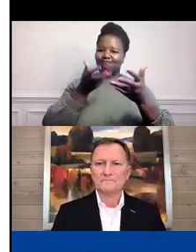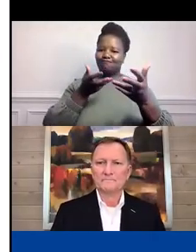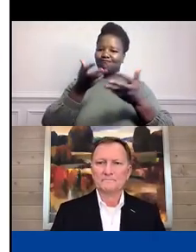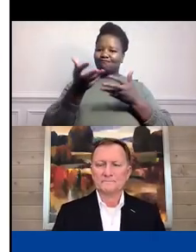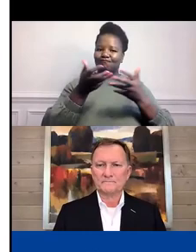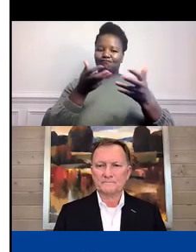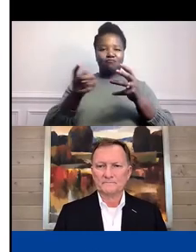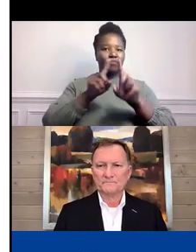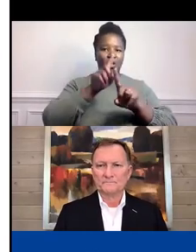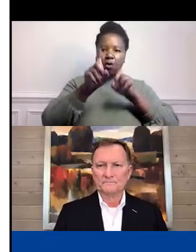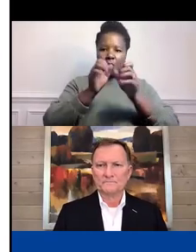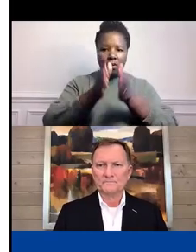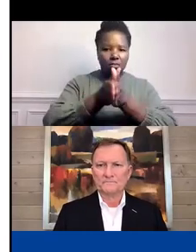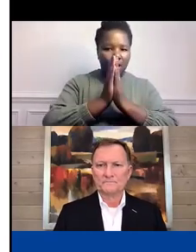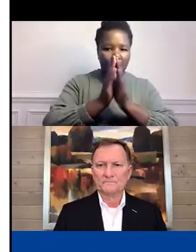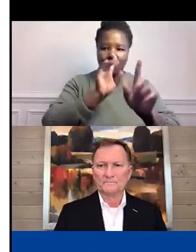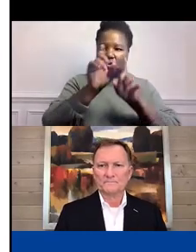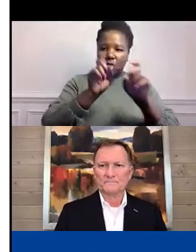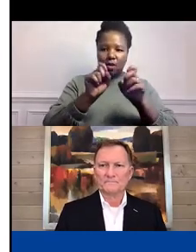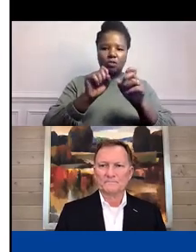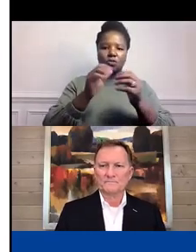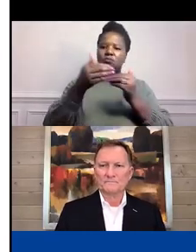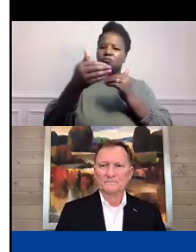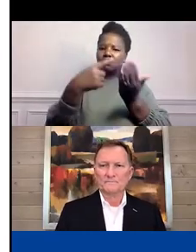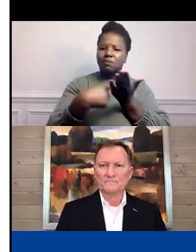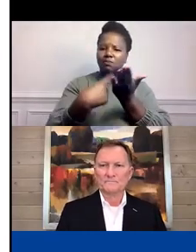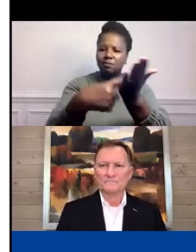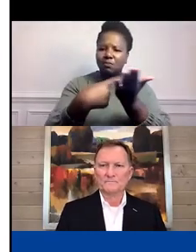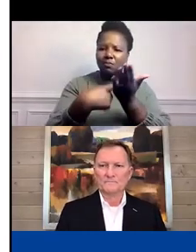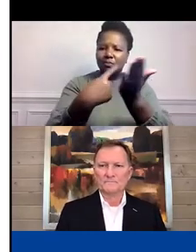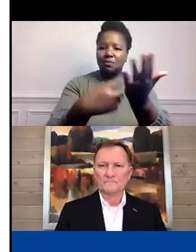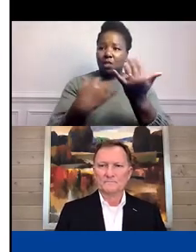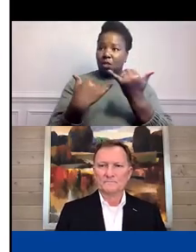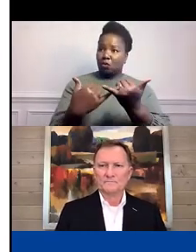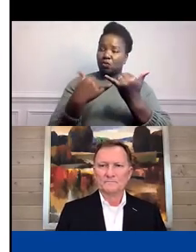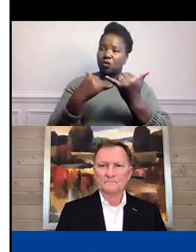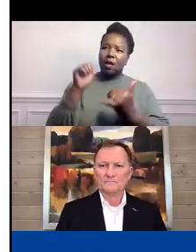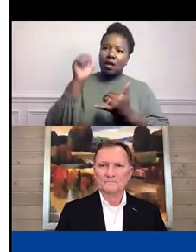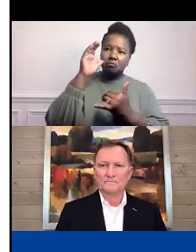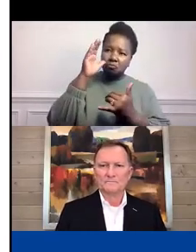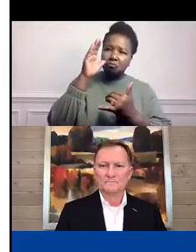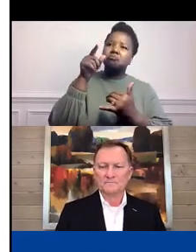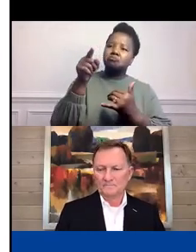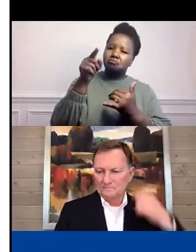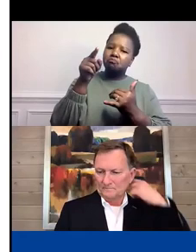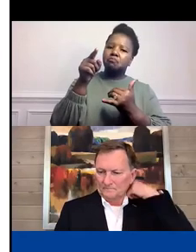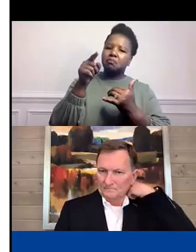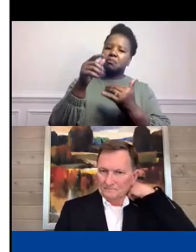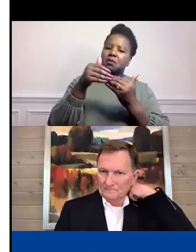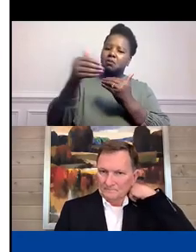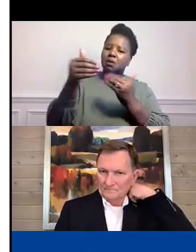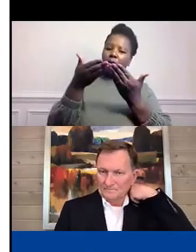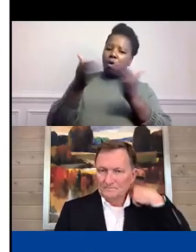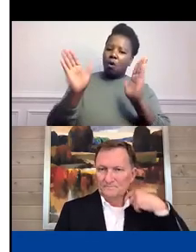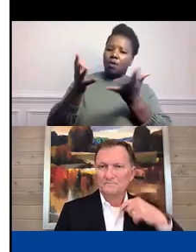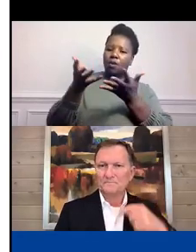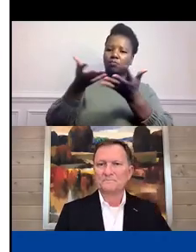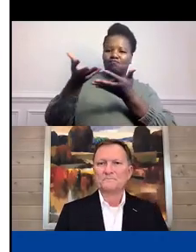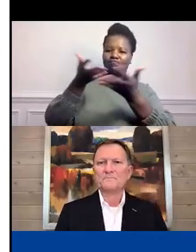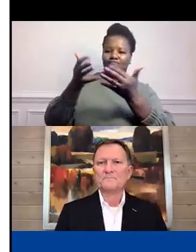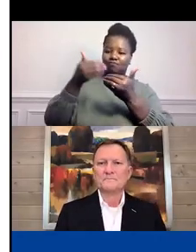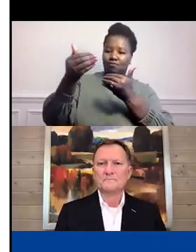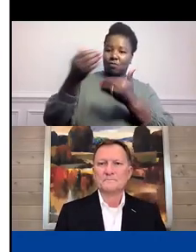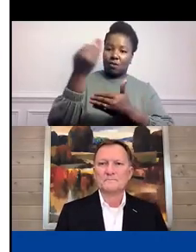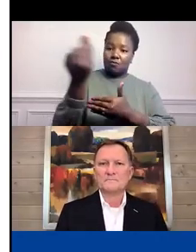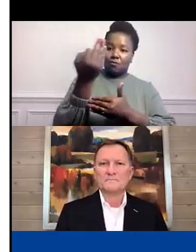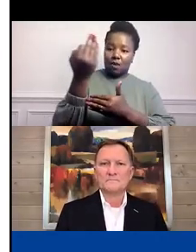questions. We'll be there to discuss kind of what we've heard today in these themes and try to keep an open dialogue going. So that's a